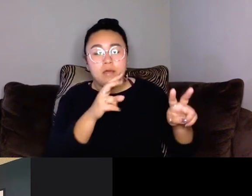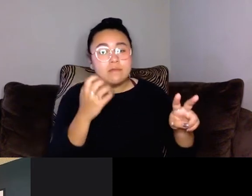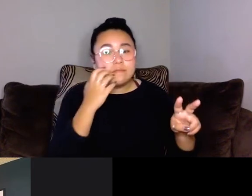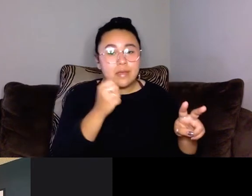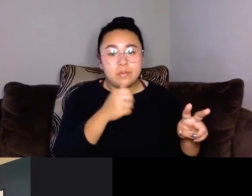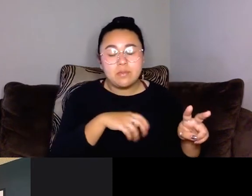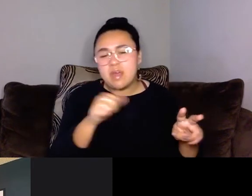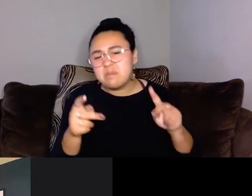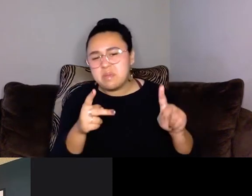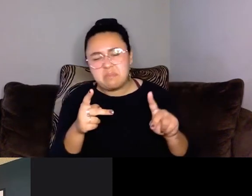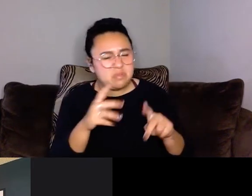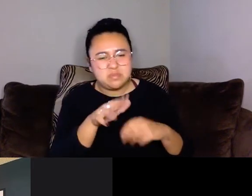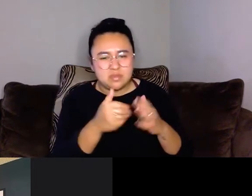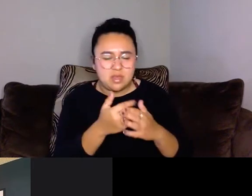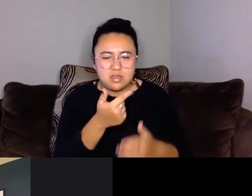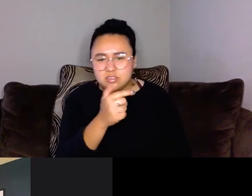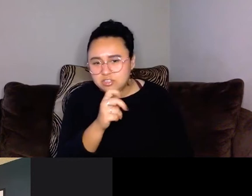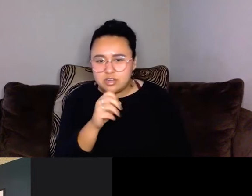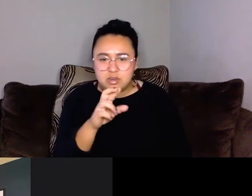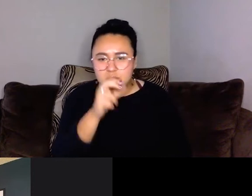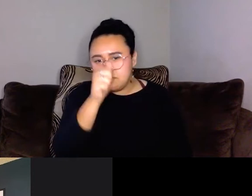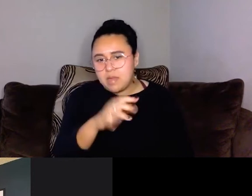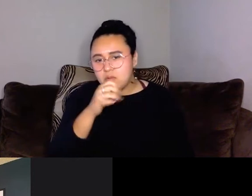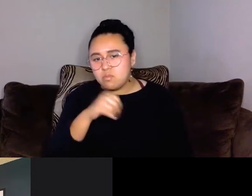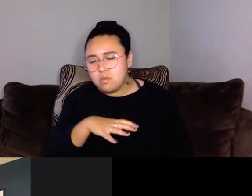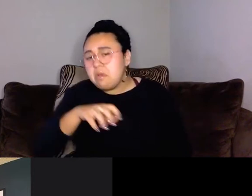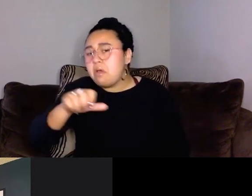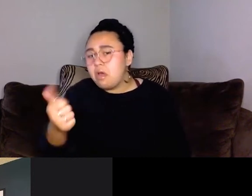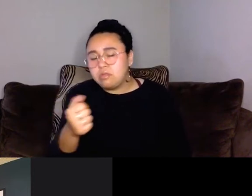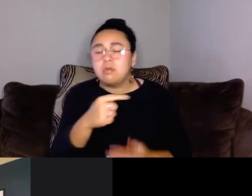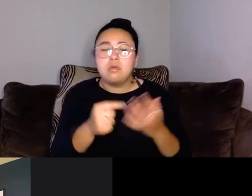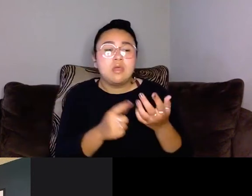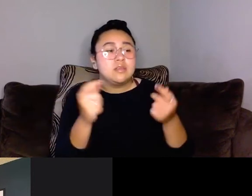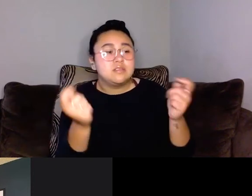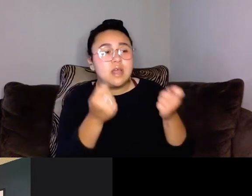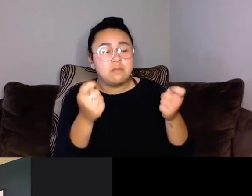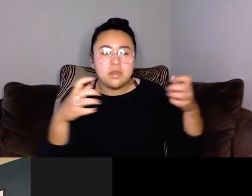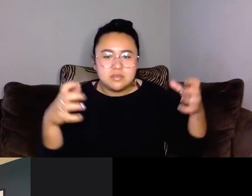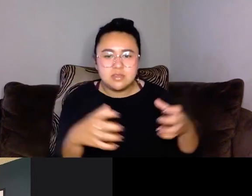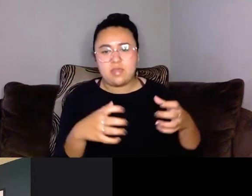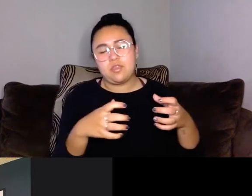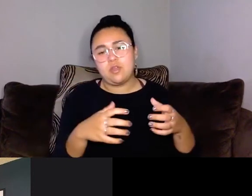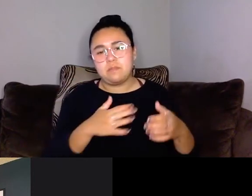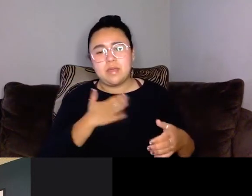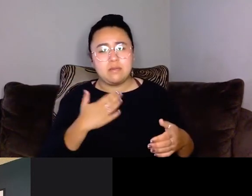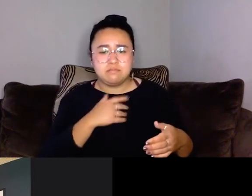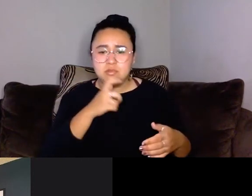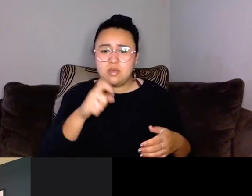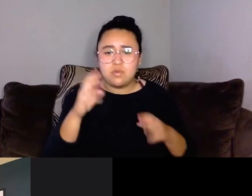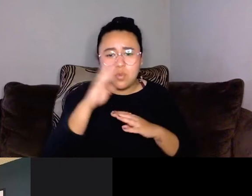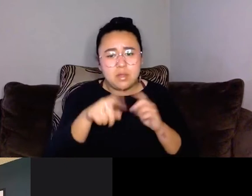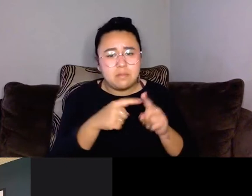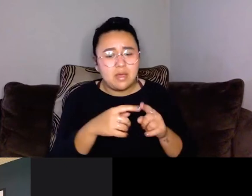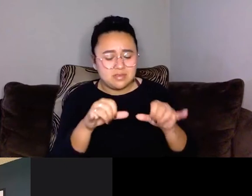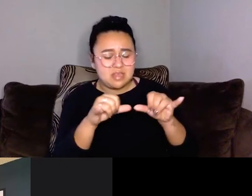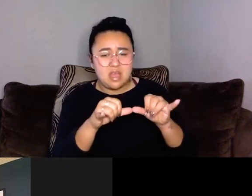of all genders come and just celebrate and be happy. Uh, they don't have to worry about their size at